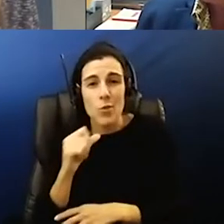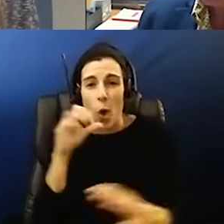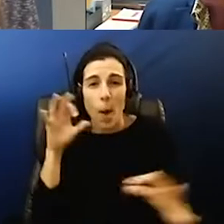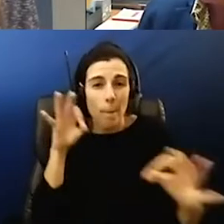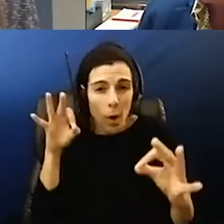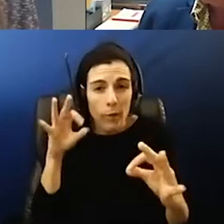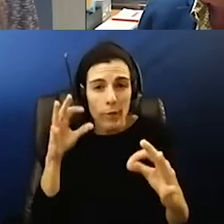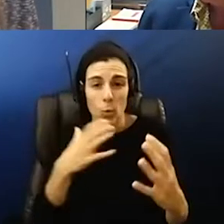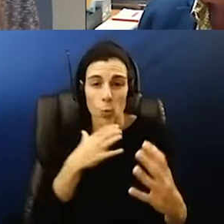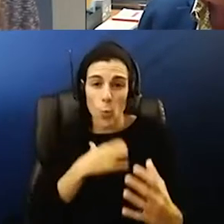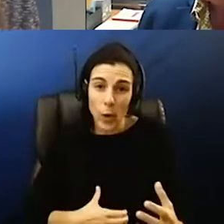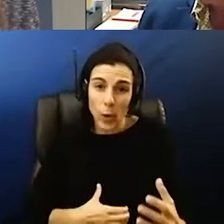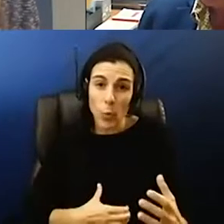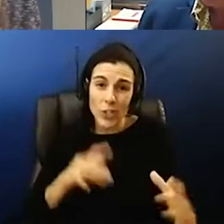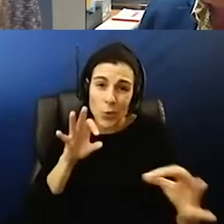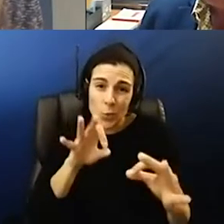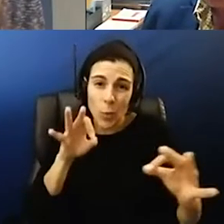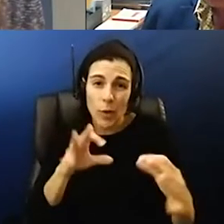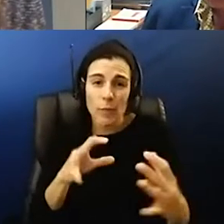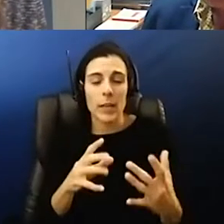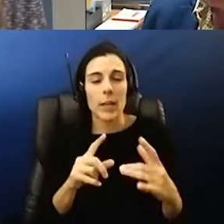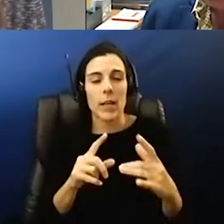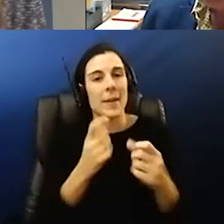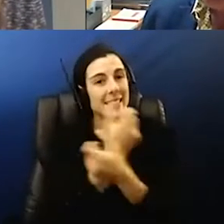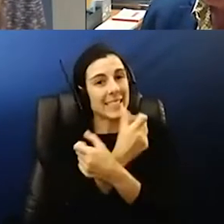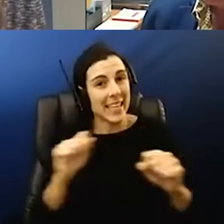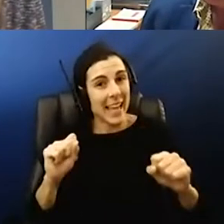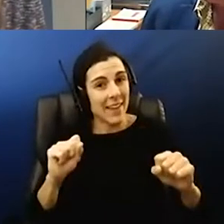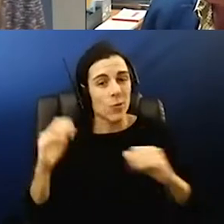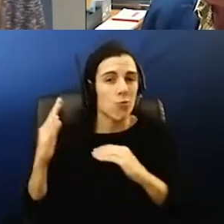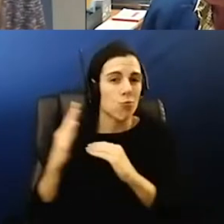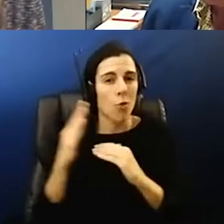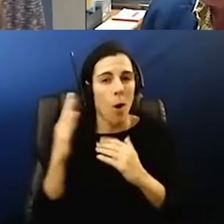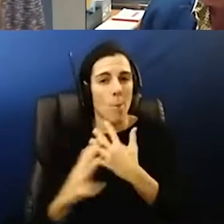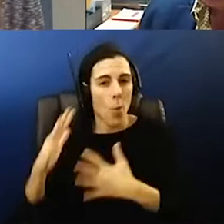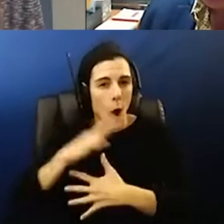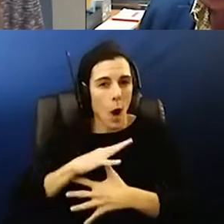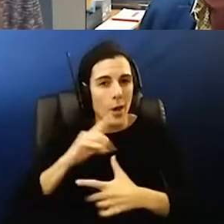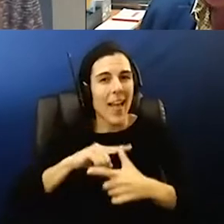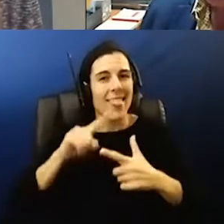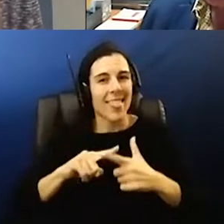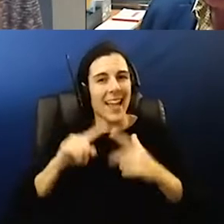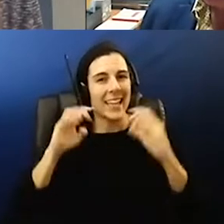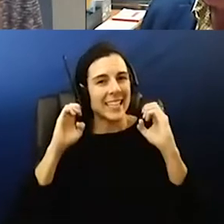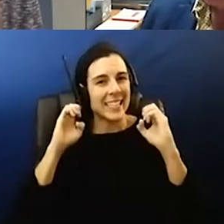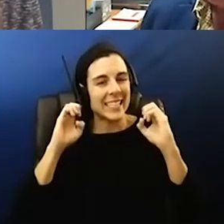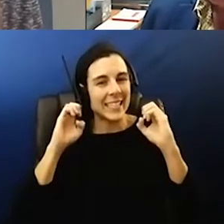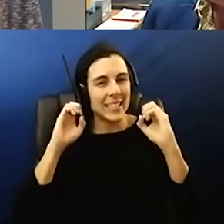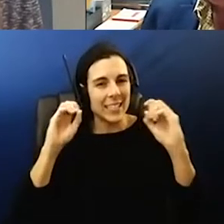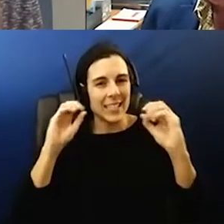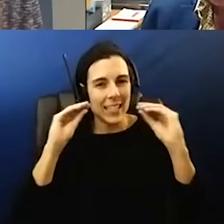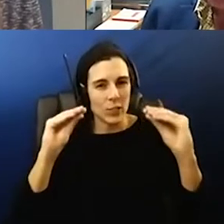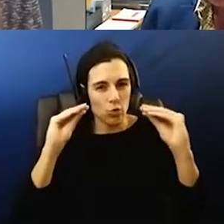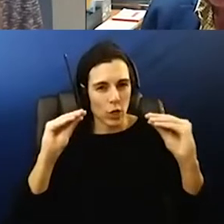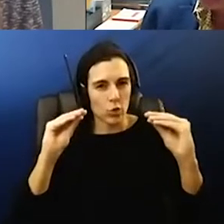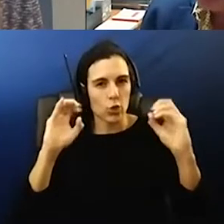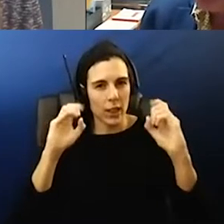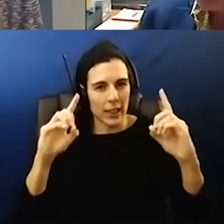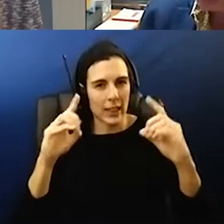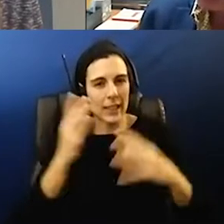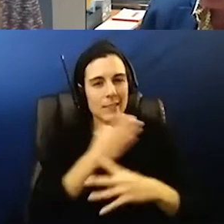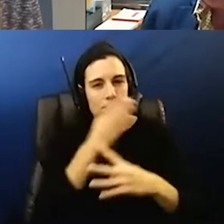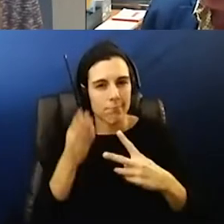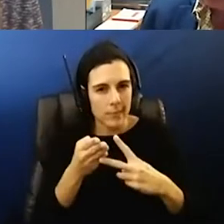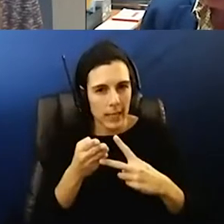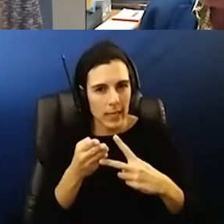wish that it was but it's going to be safe first and then it's going to be instructional second and i don't think for the